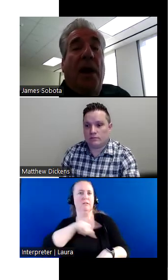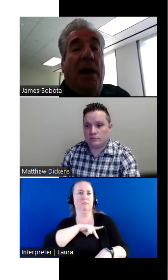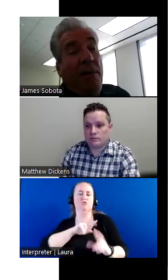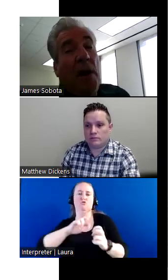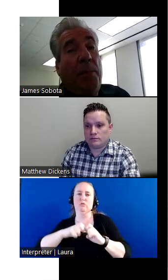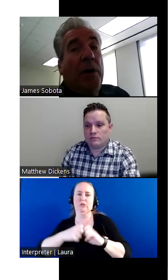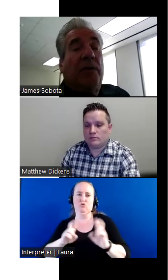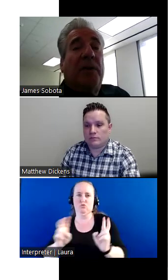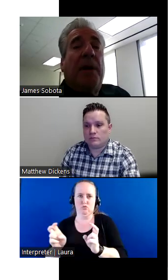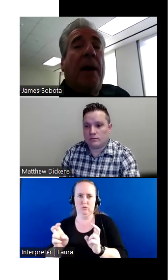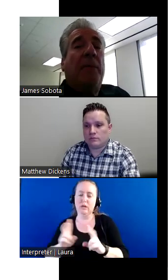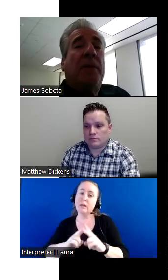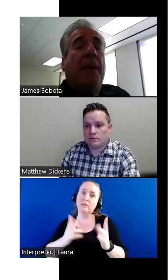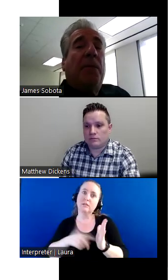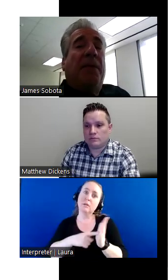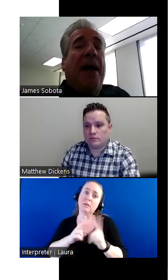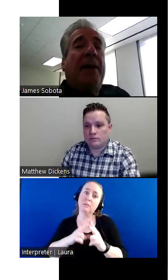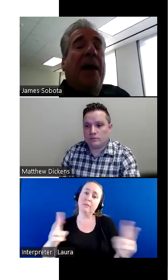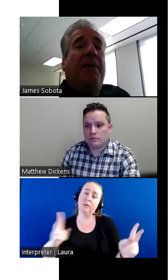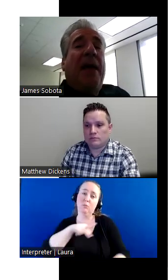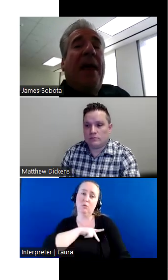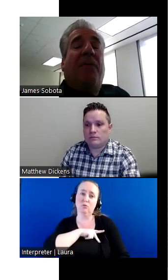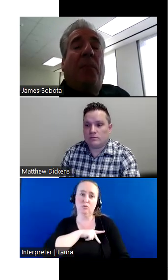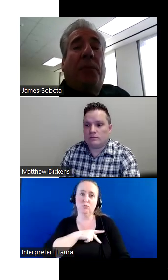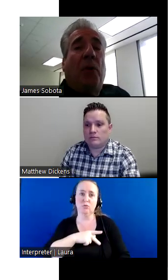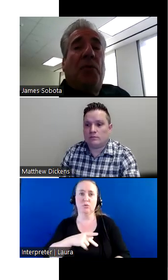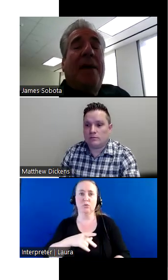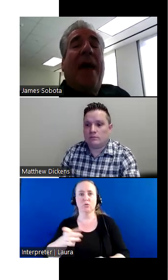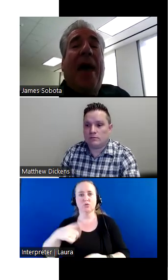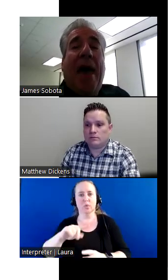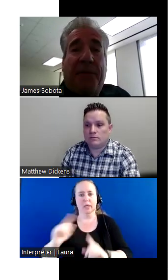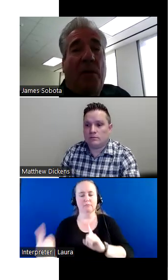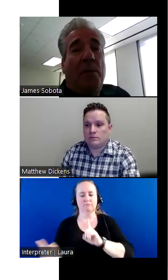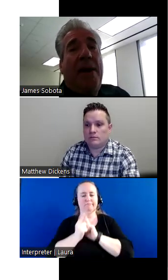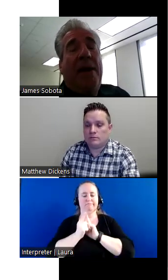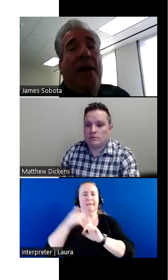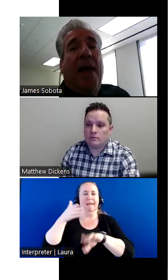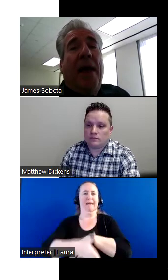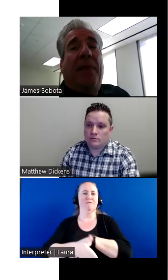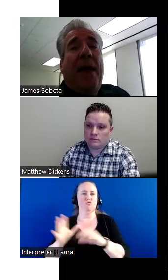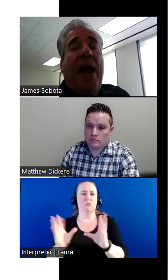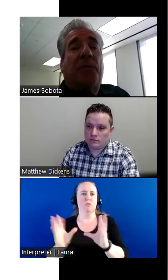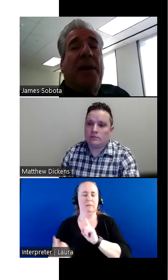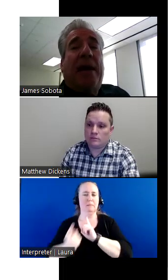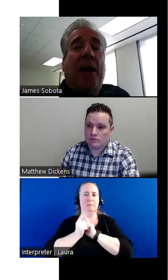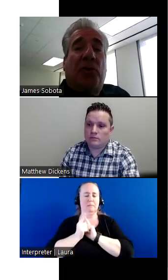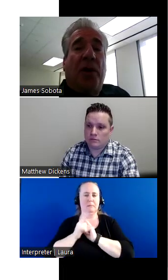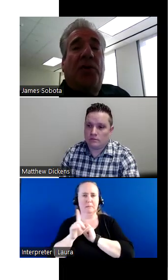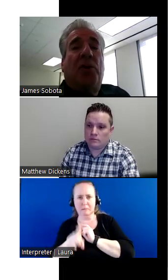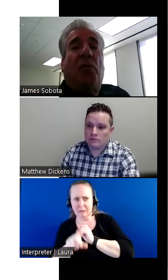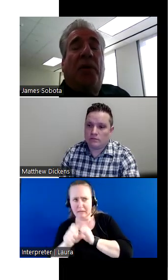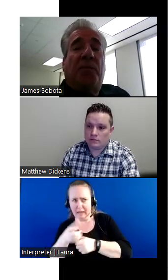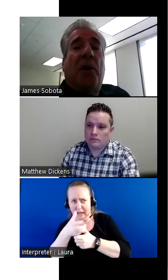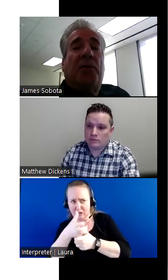and very personal sometimes that, uh, they have approached me after the meeting and they asked me, can I